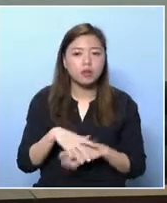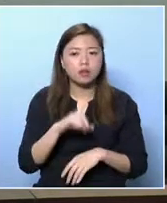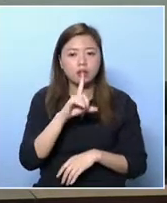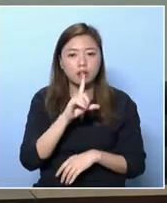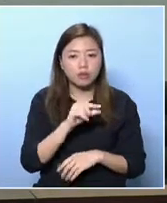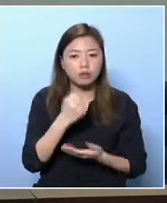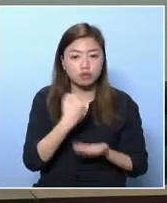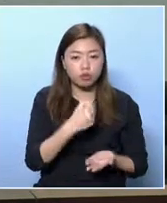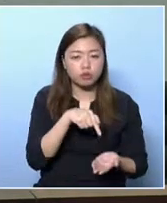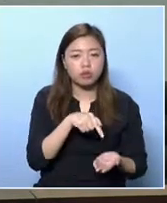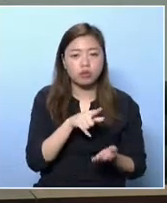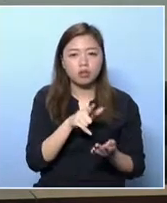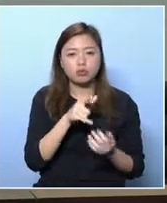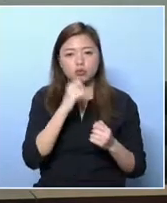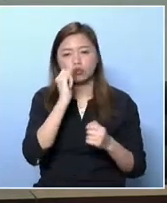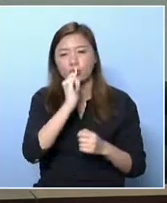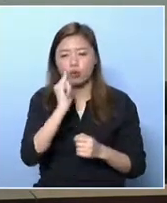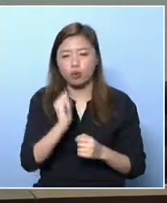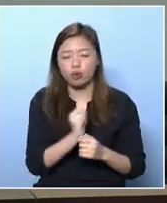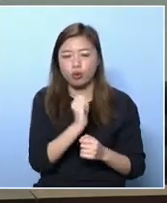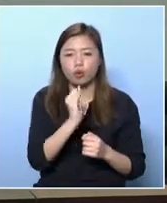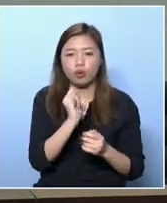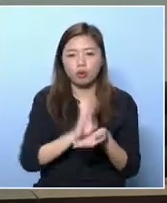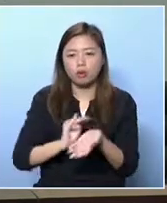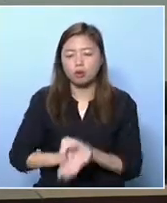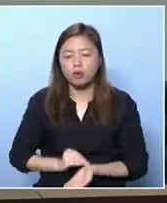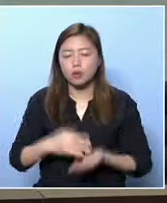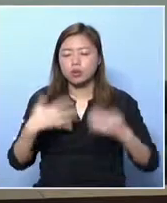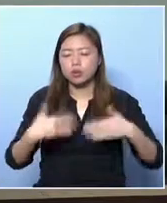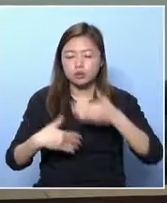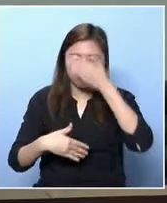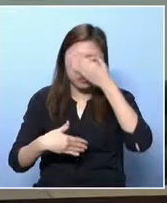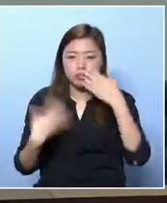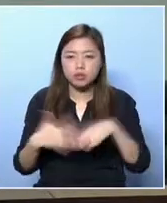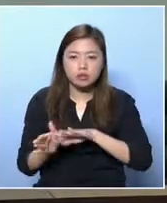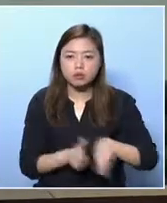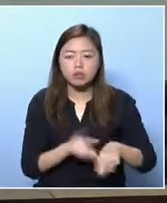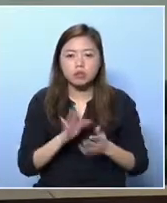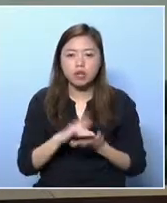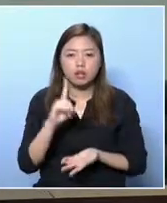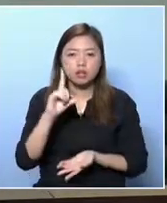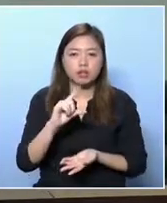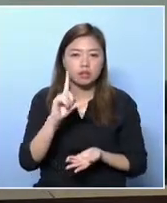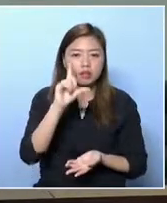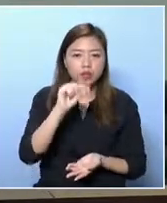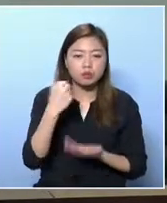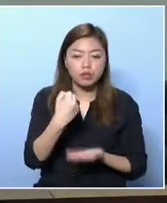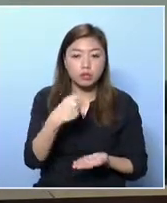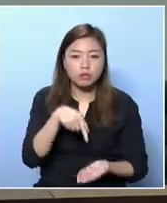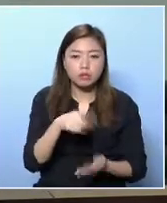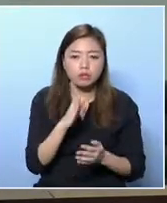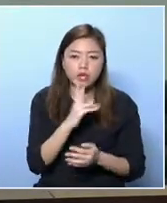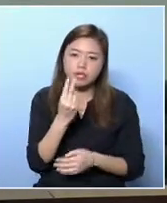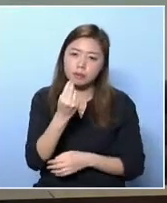poverty alleviation can only lift 7,000 of them out of poverty. The low-income subsidy